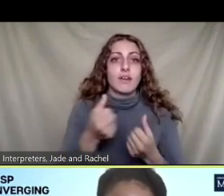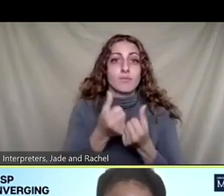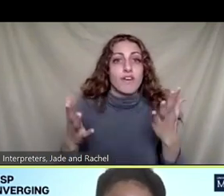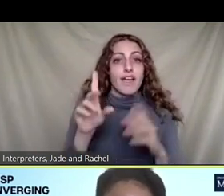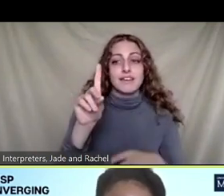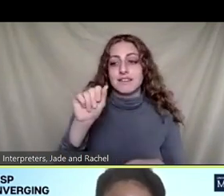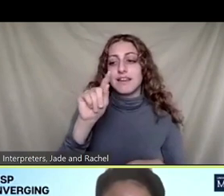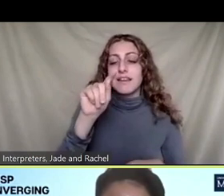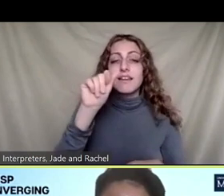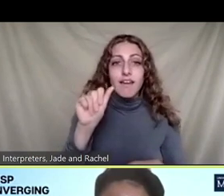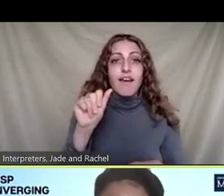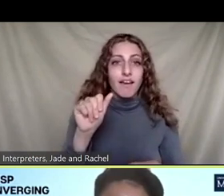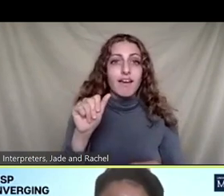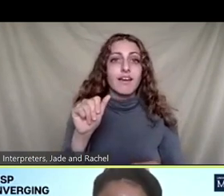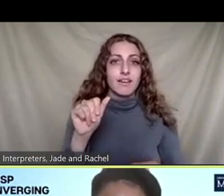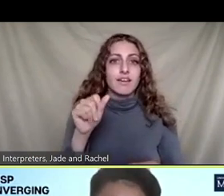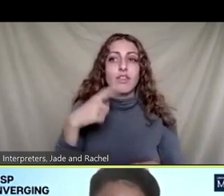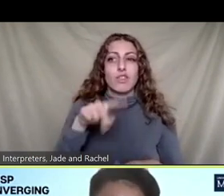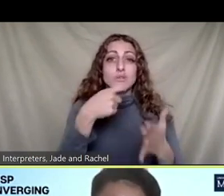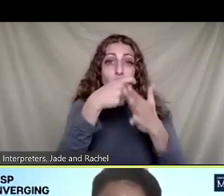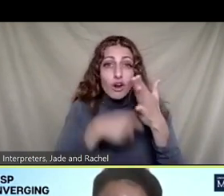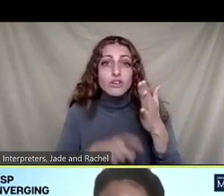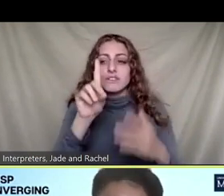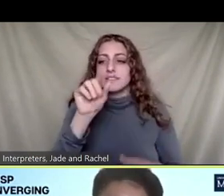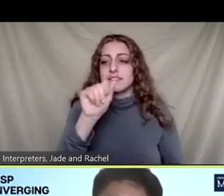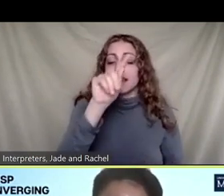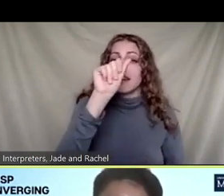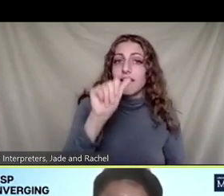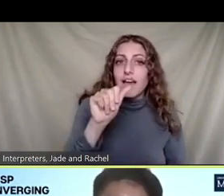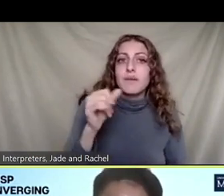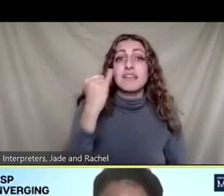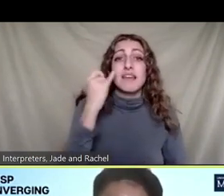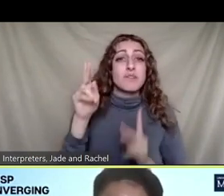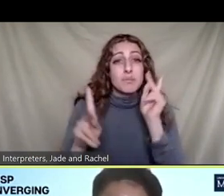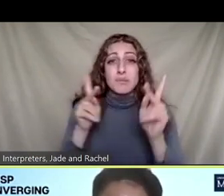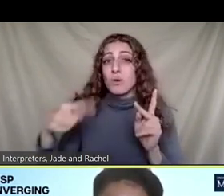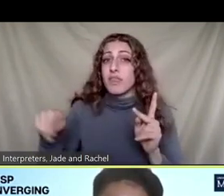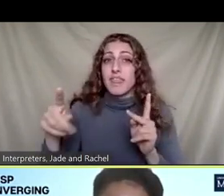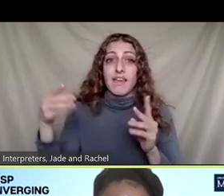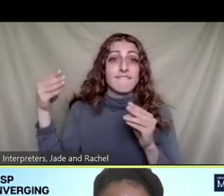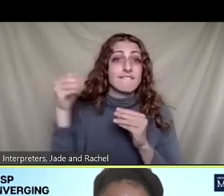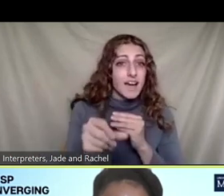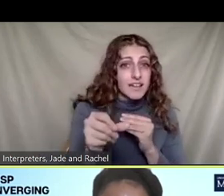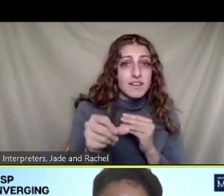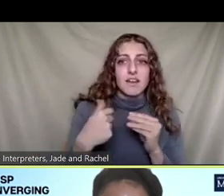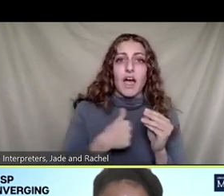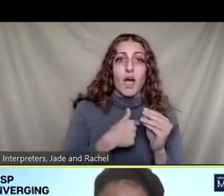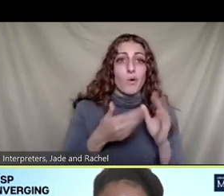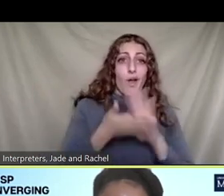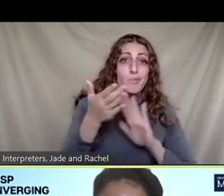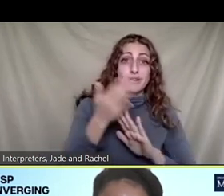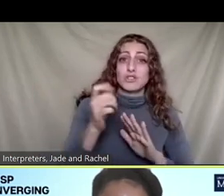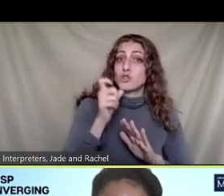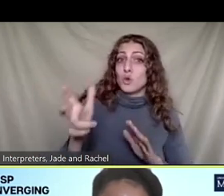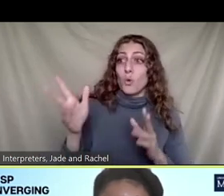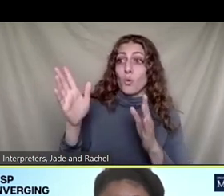Dr. if our, if the people that fund these operations don't listen to us. Dr. I'm not really sure what we as